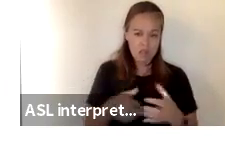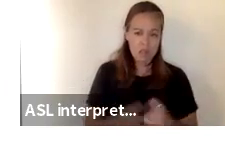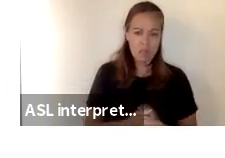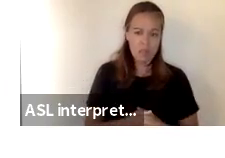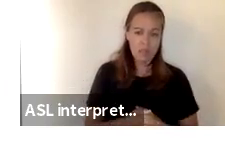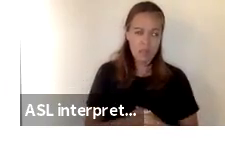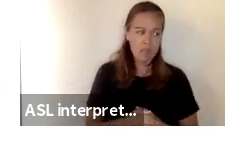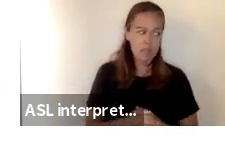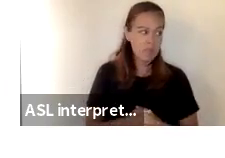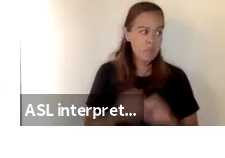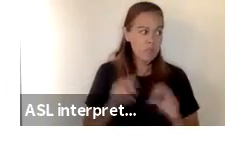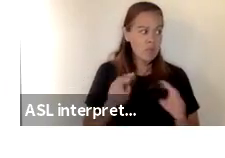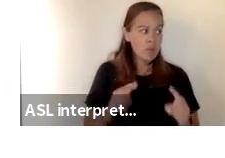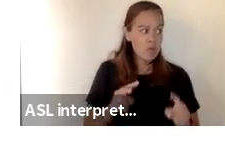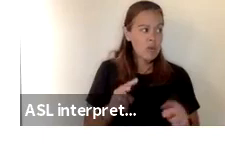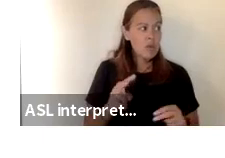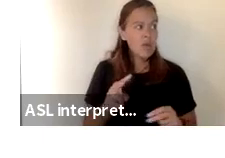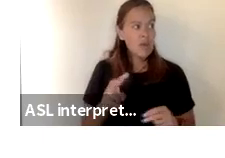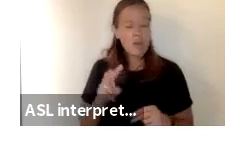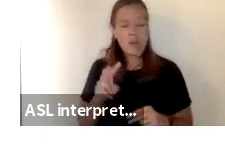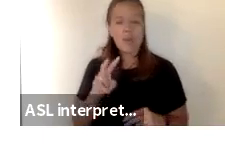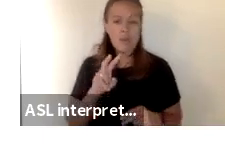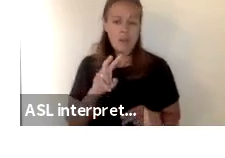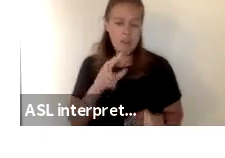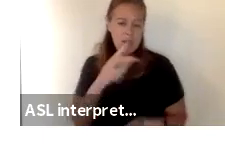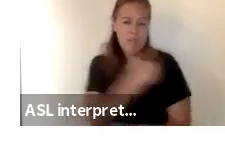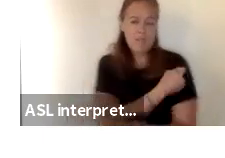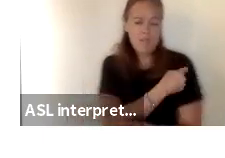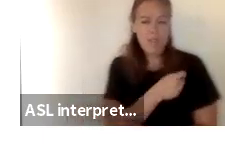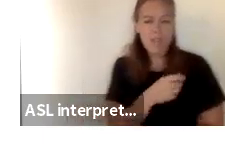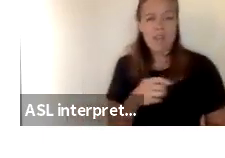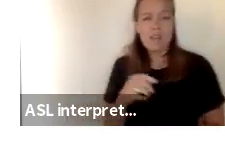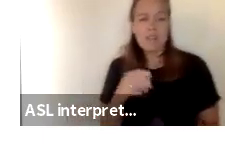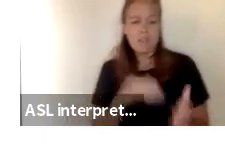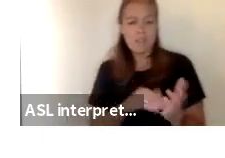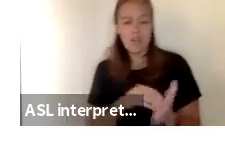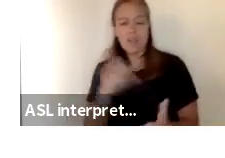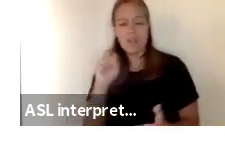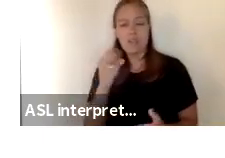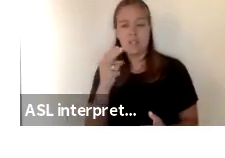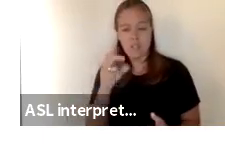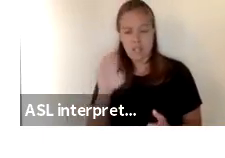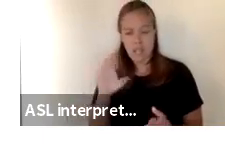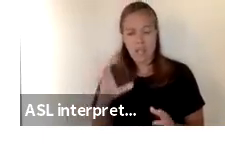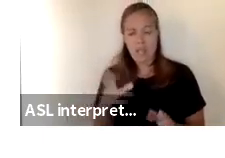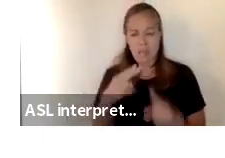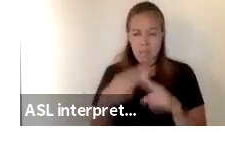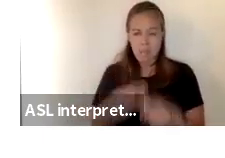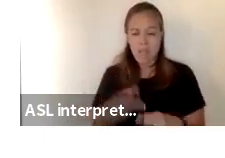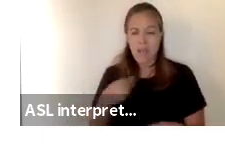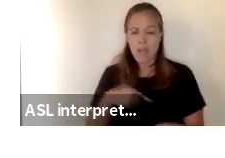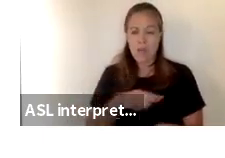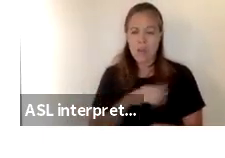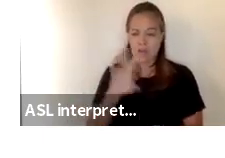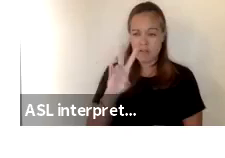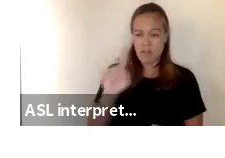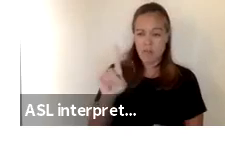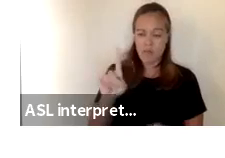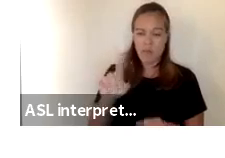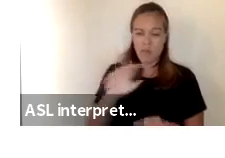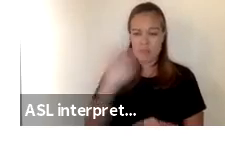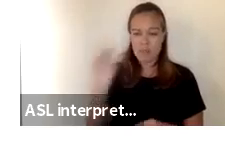looking at our vaccine administration as dr chende had mentioned we are currently at 71